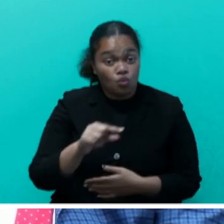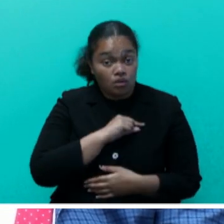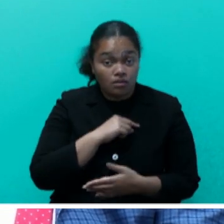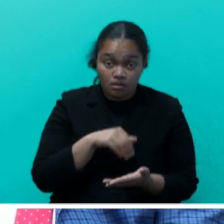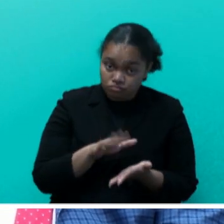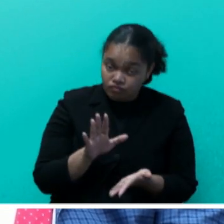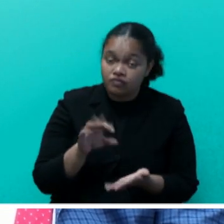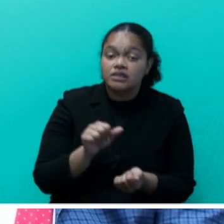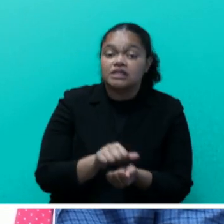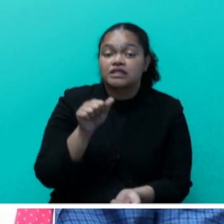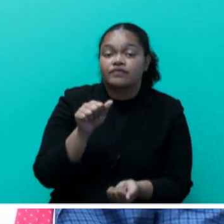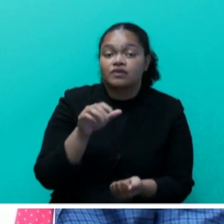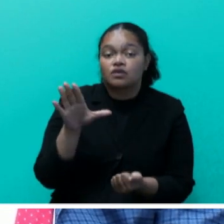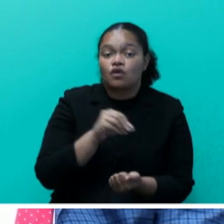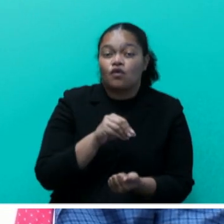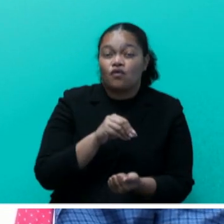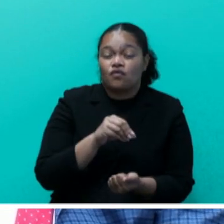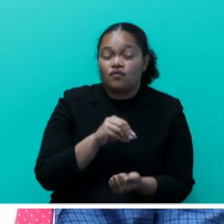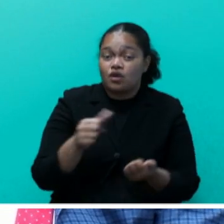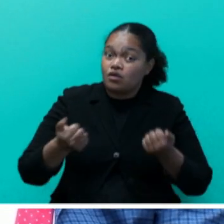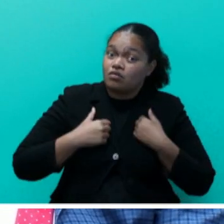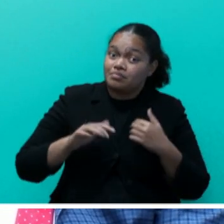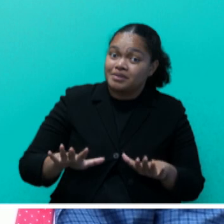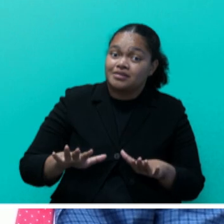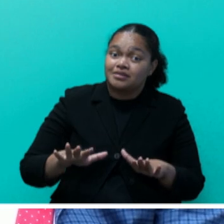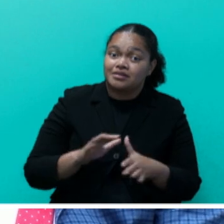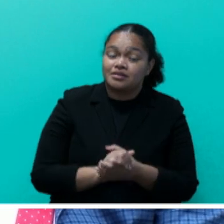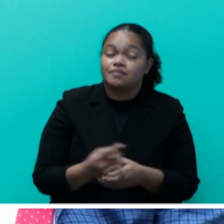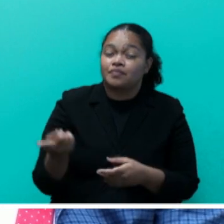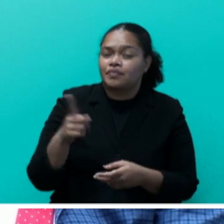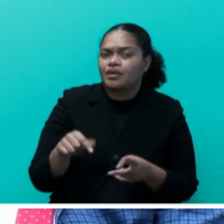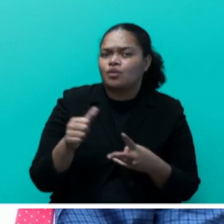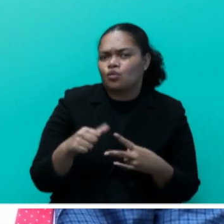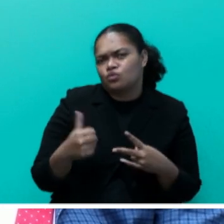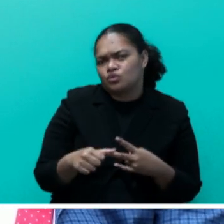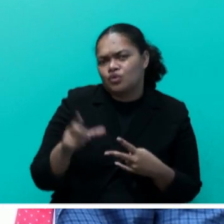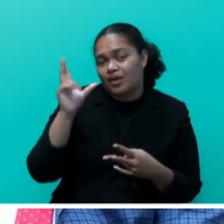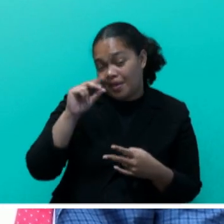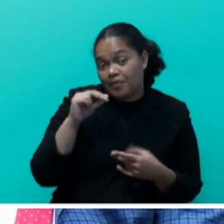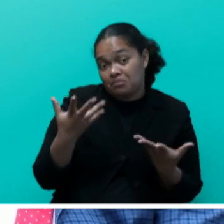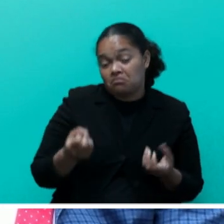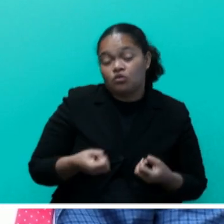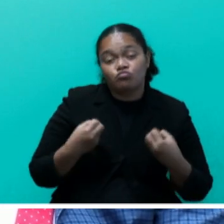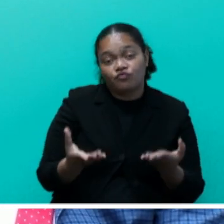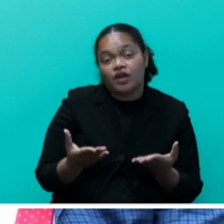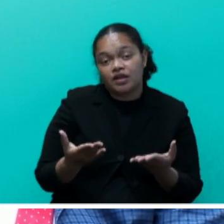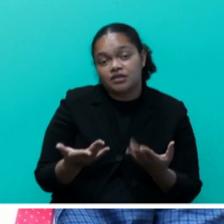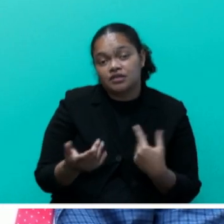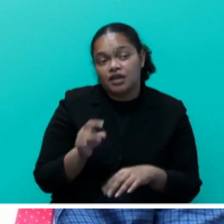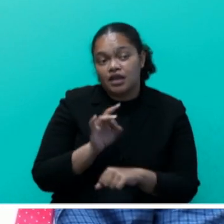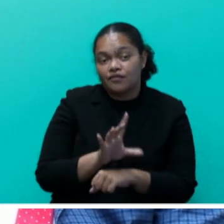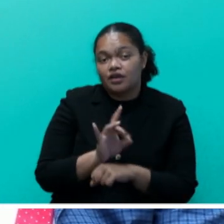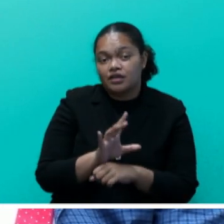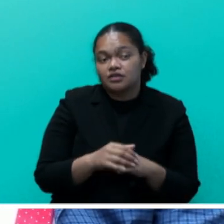certificate of competencies. And also, they are able to provide advice to boat